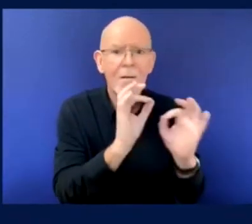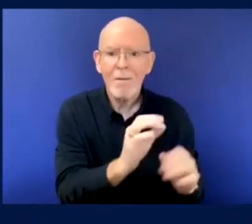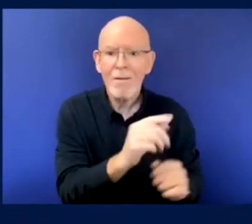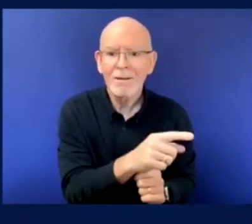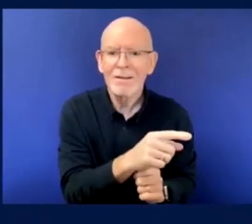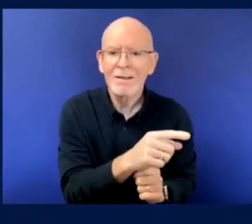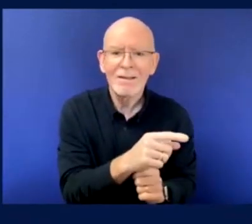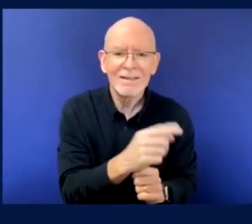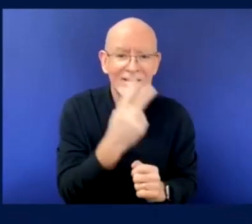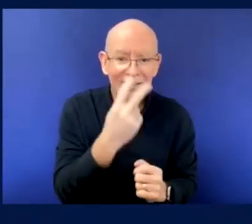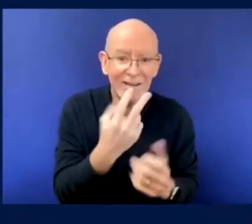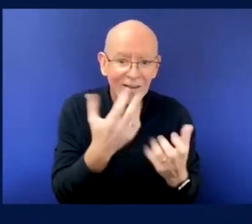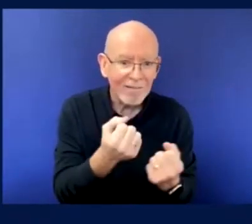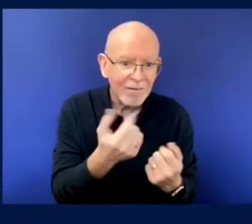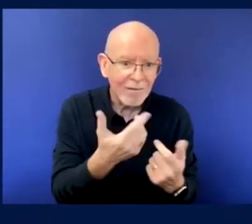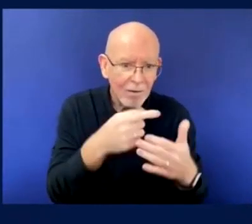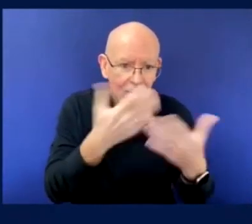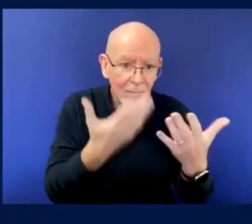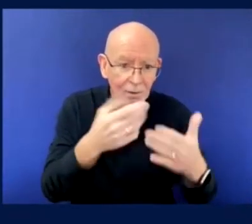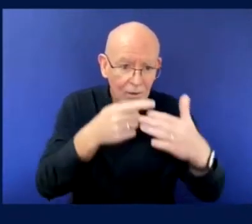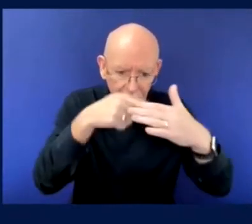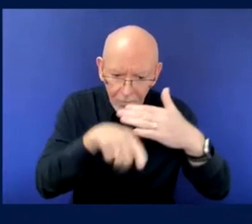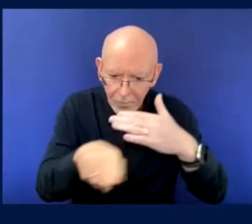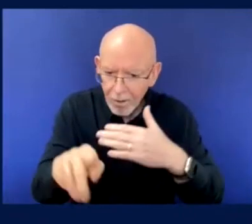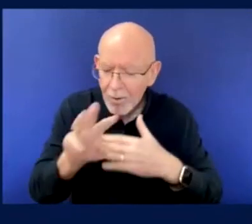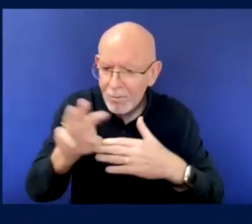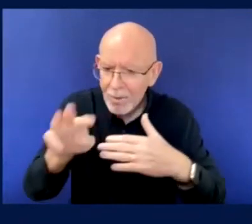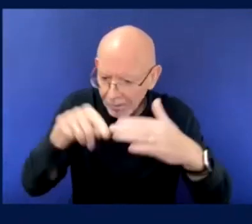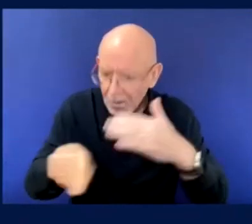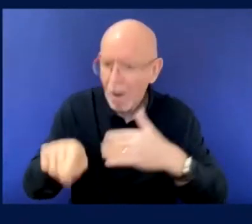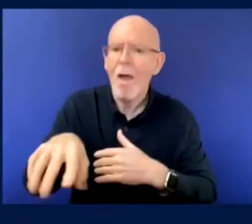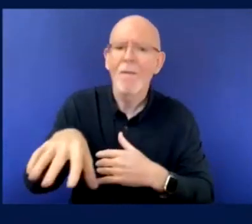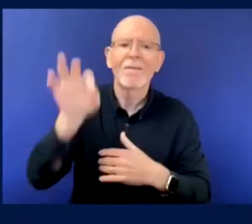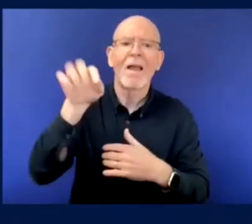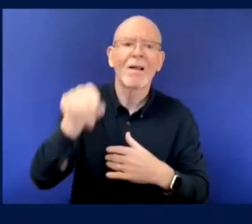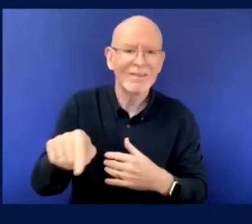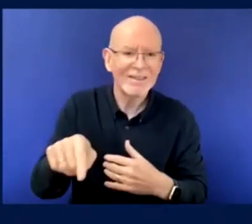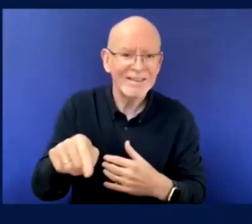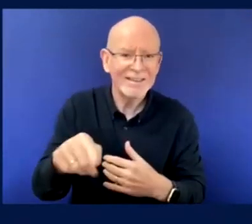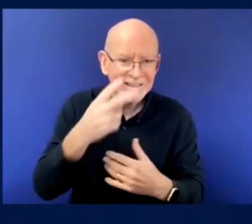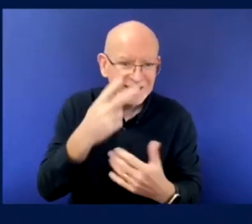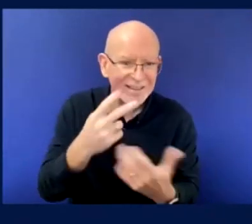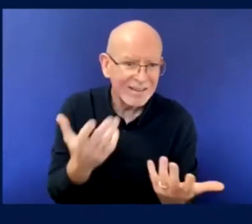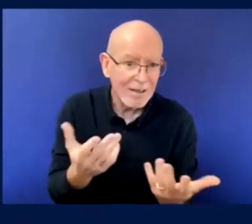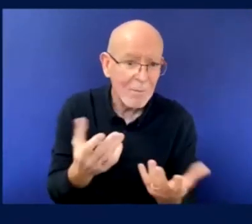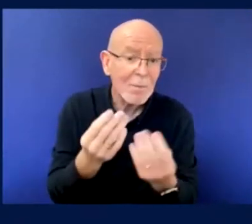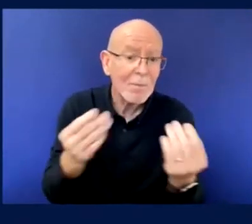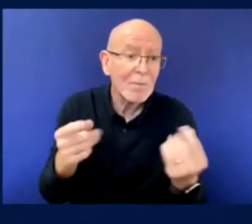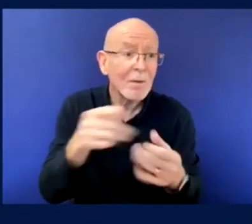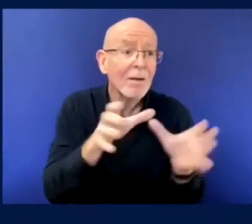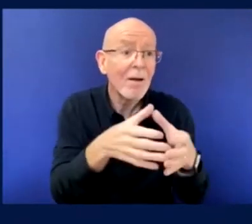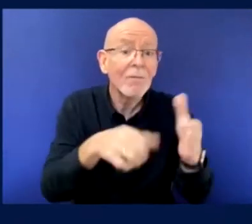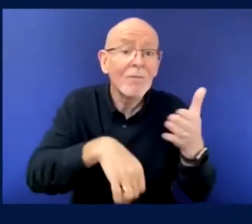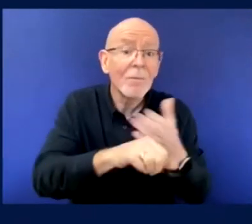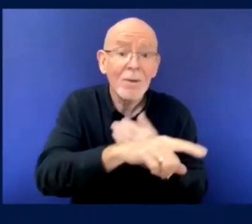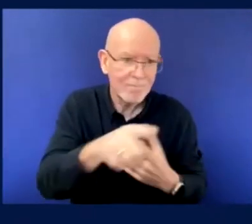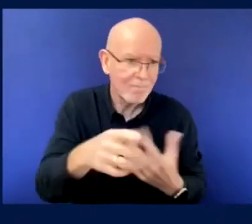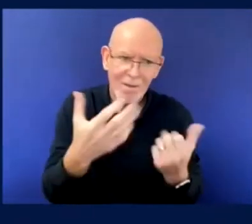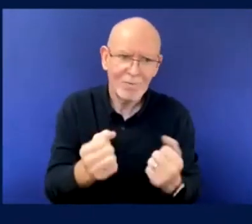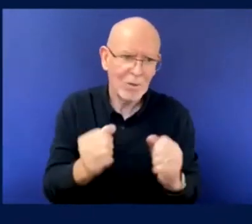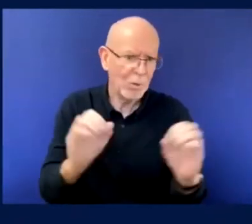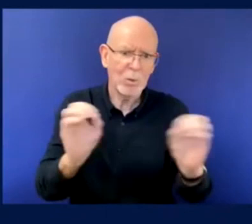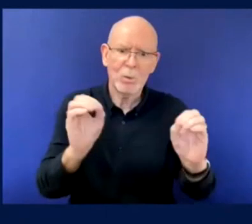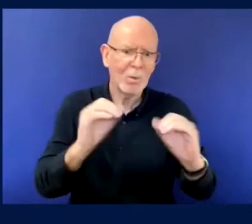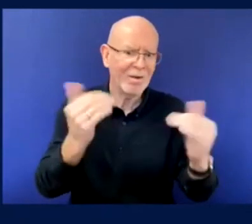Thanks Nicholas. uh, I think, uh, Elena, you're first then John. Yeah, just, uh, quickly wanted to,